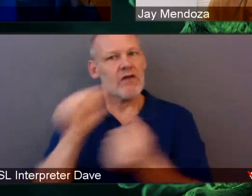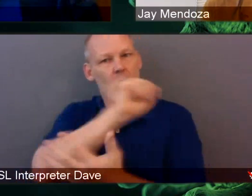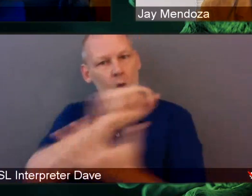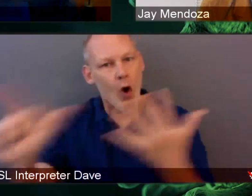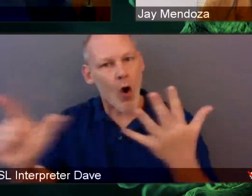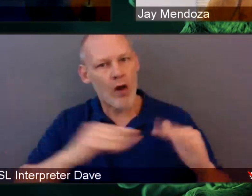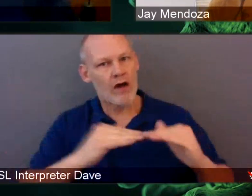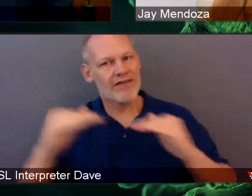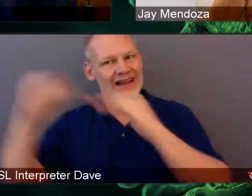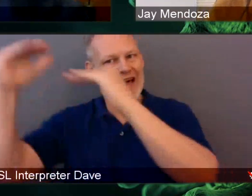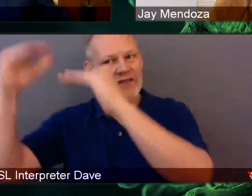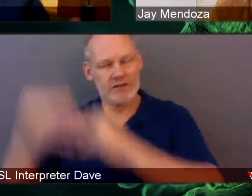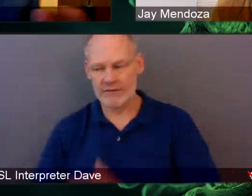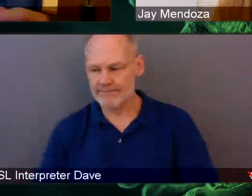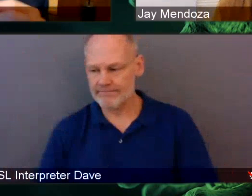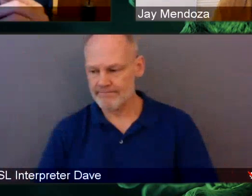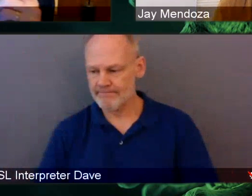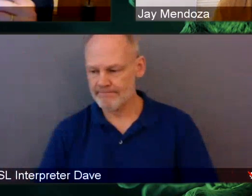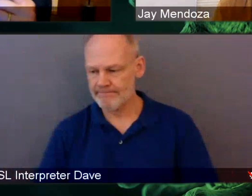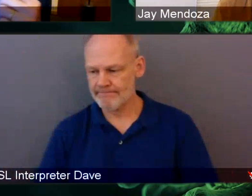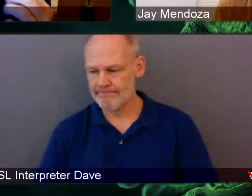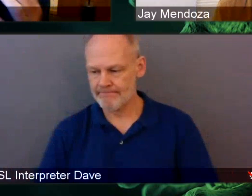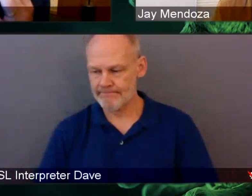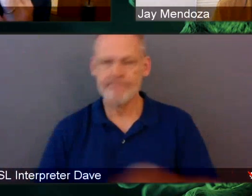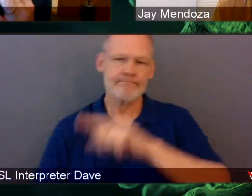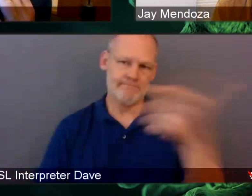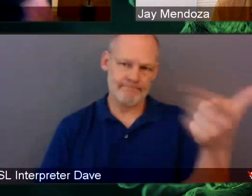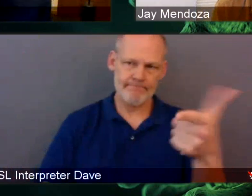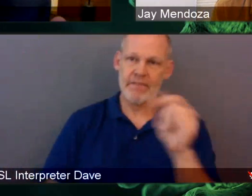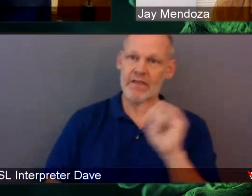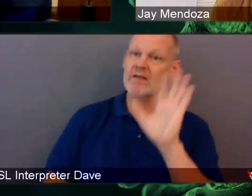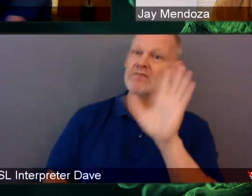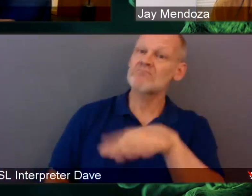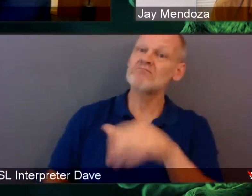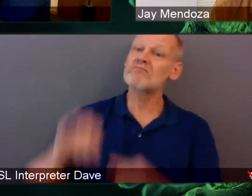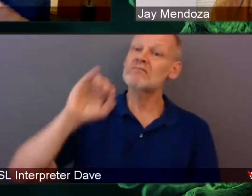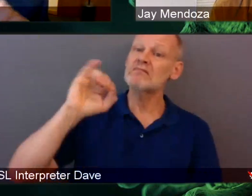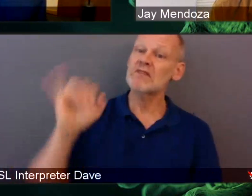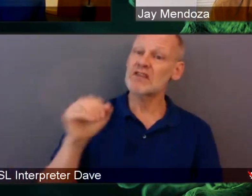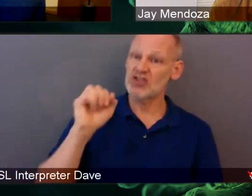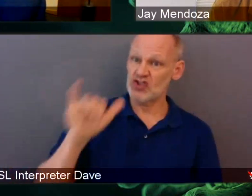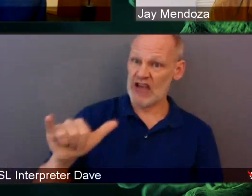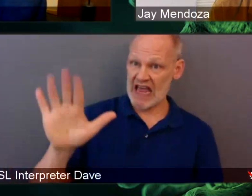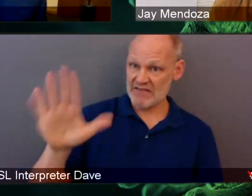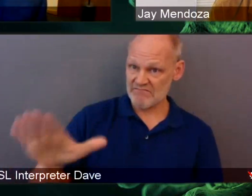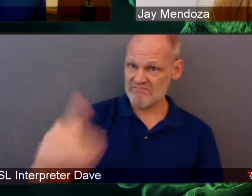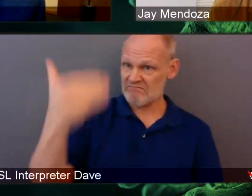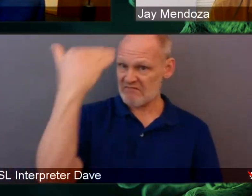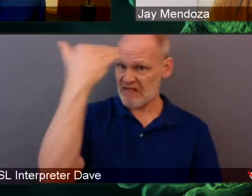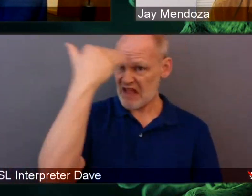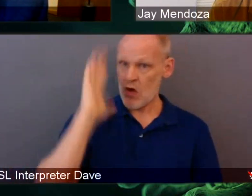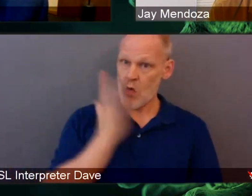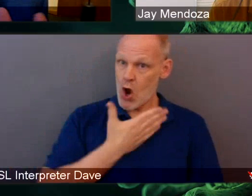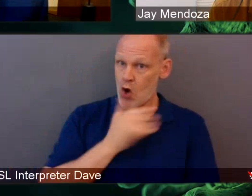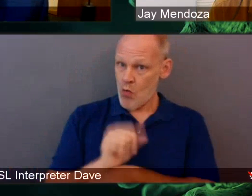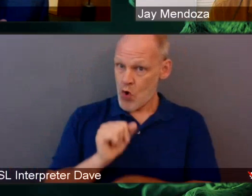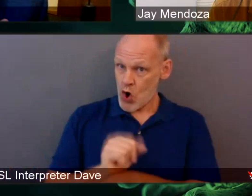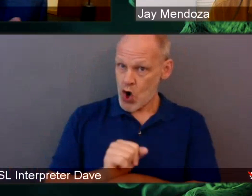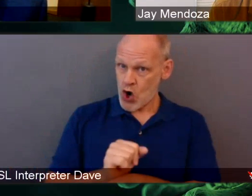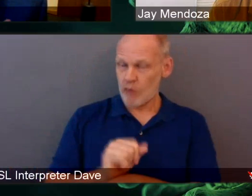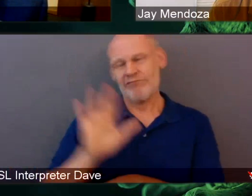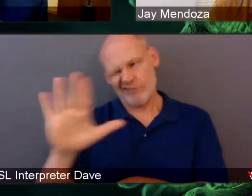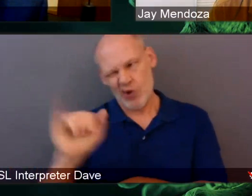And so Jay, one of the things I know from our Cancer Center grant that's very important and from your work that's very important is the work you're doing in Eastern